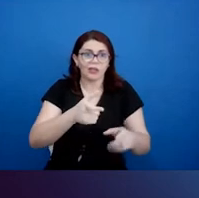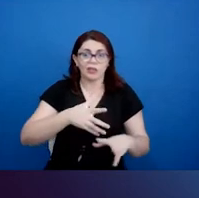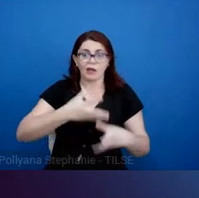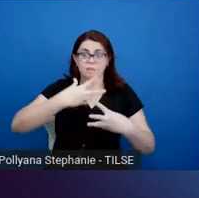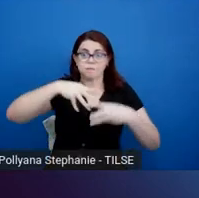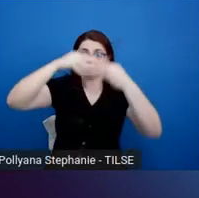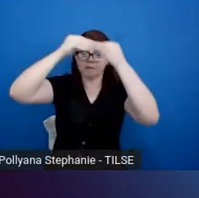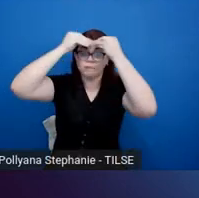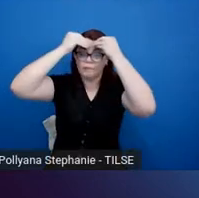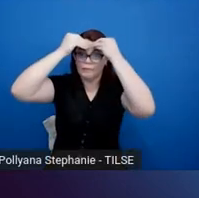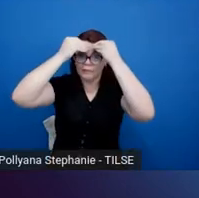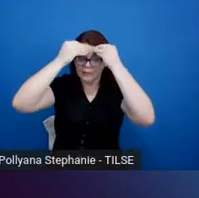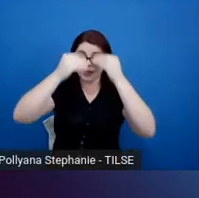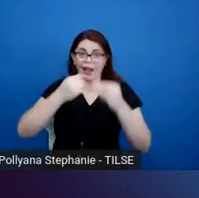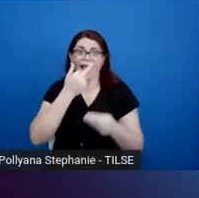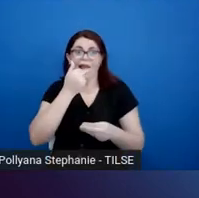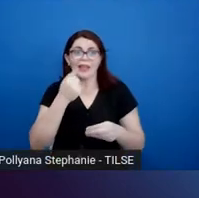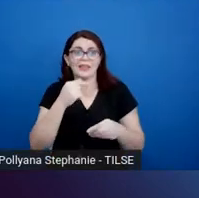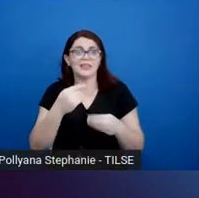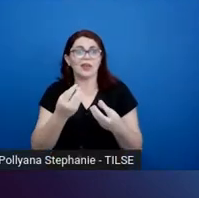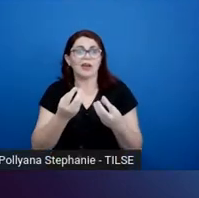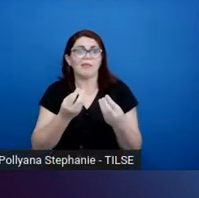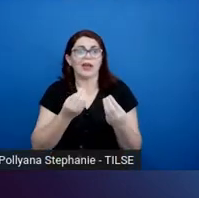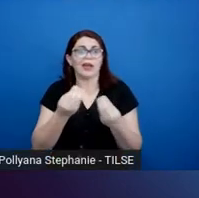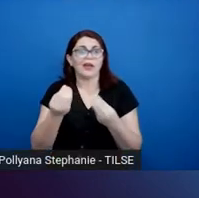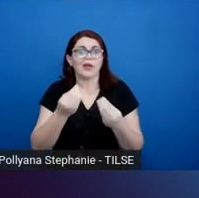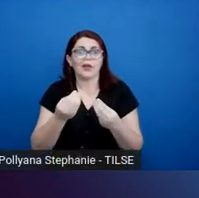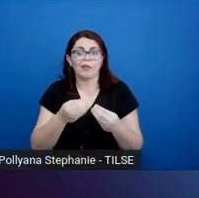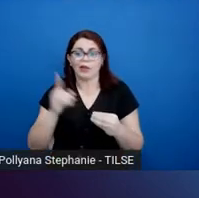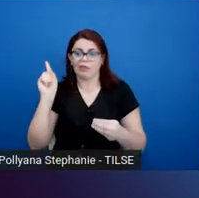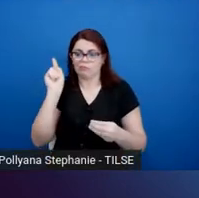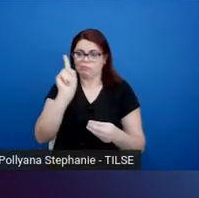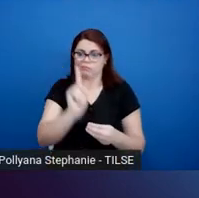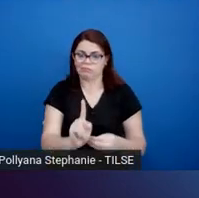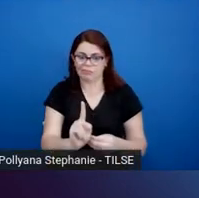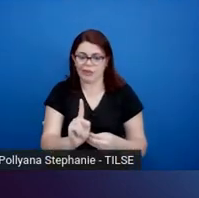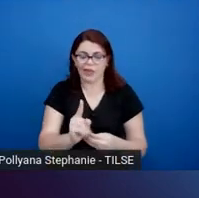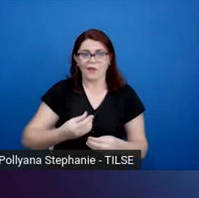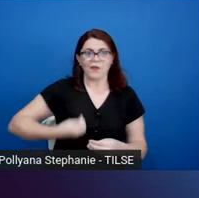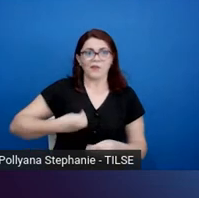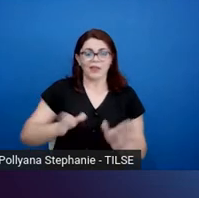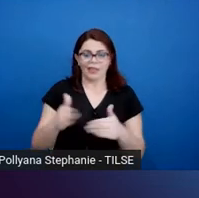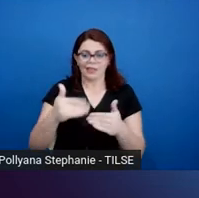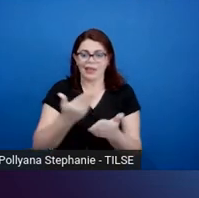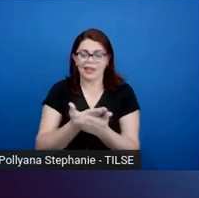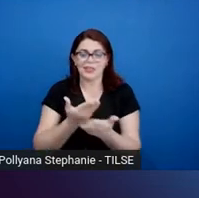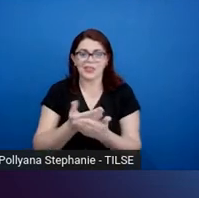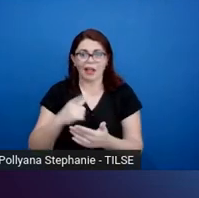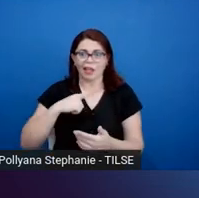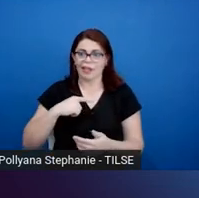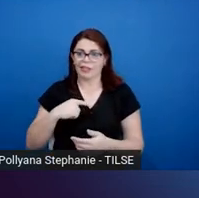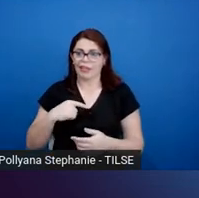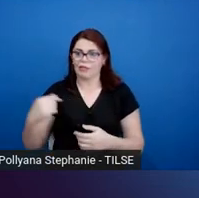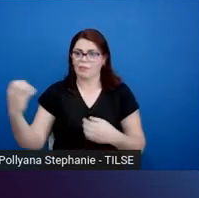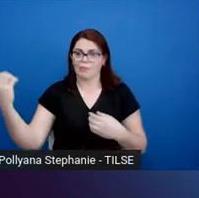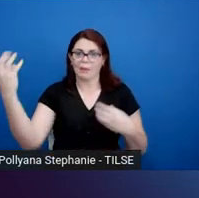dint of being in the classroom using the language. So, and the